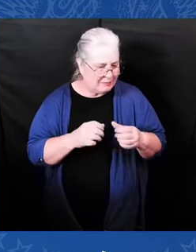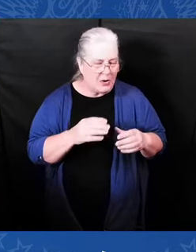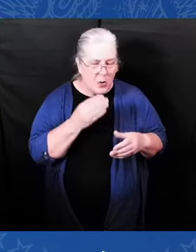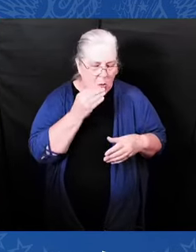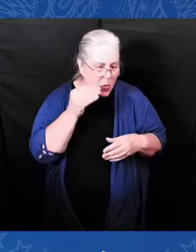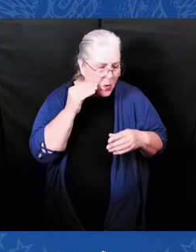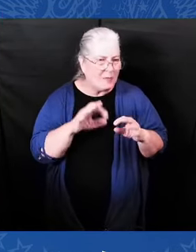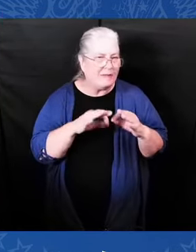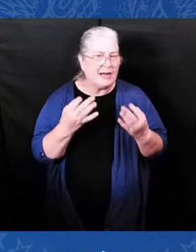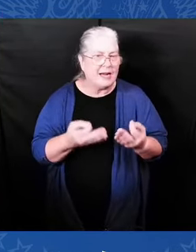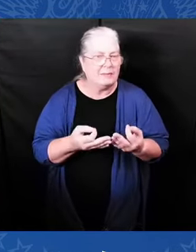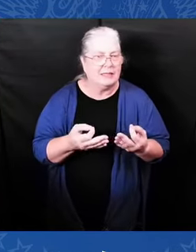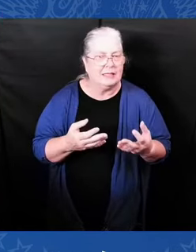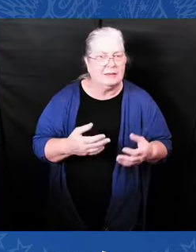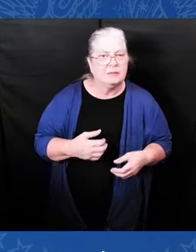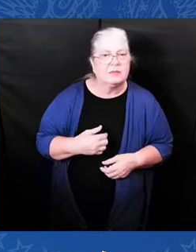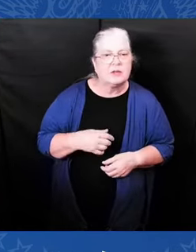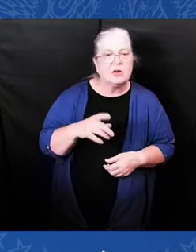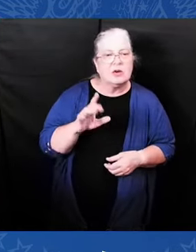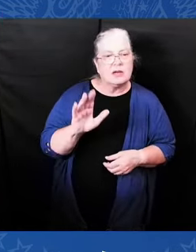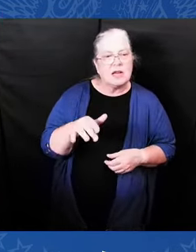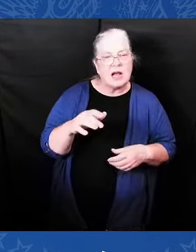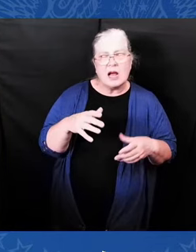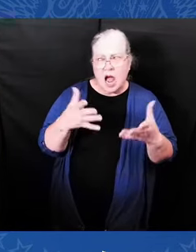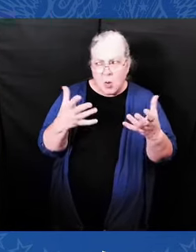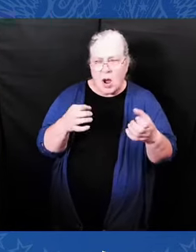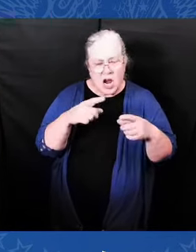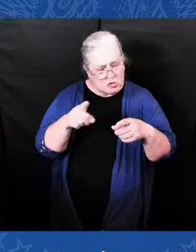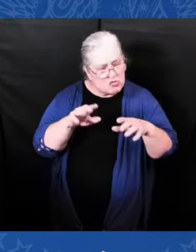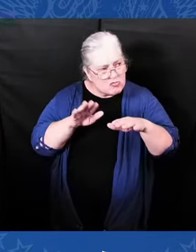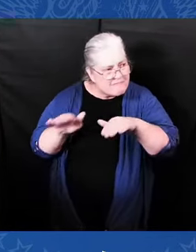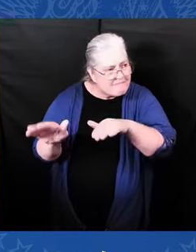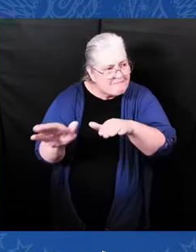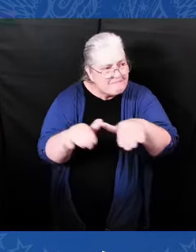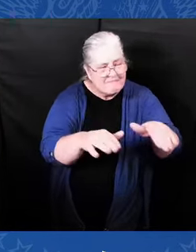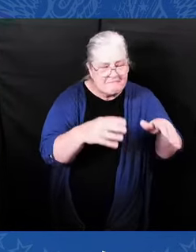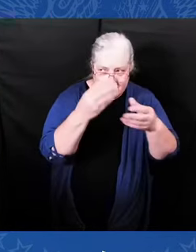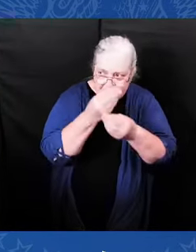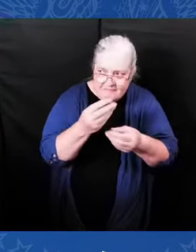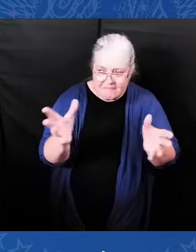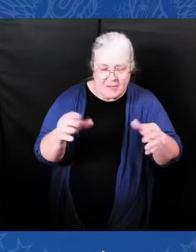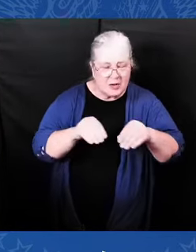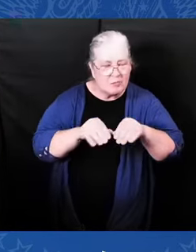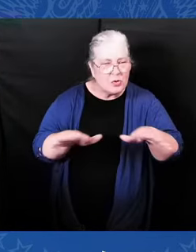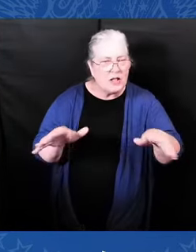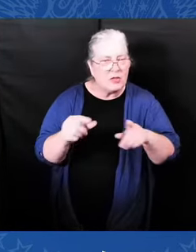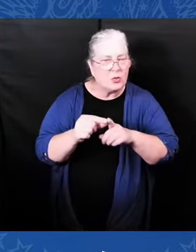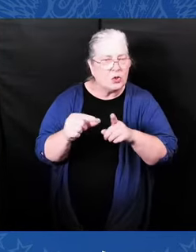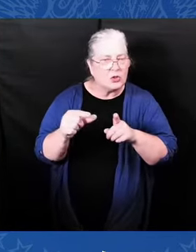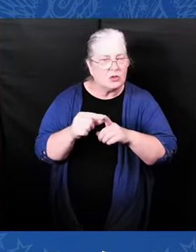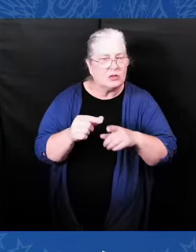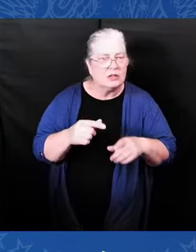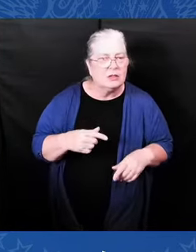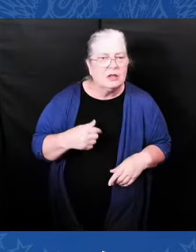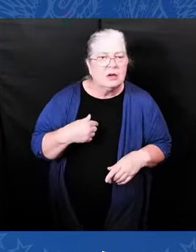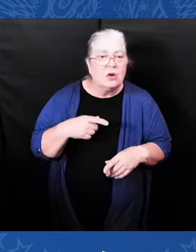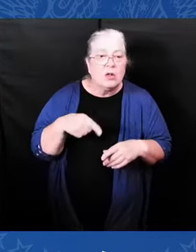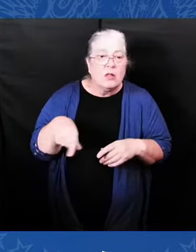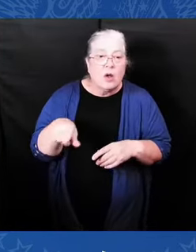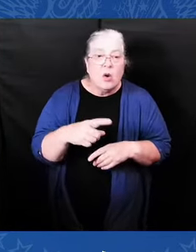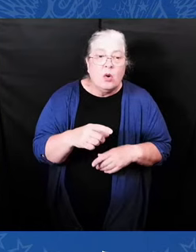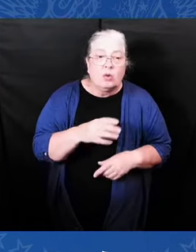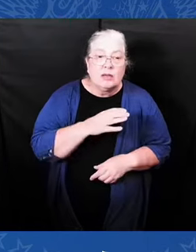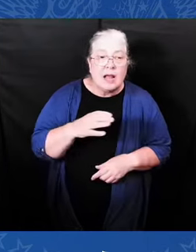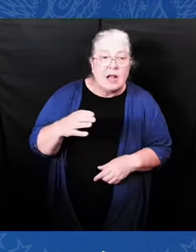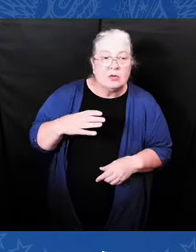much division and willing to shut down the government. You know it better than anybody. Just a few months ago, after long